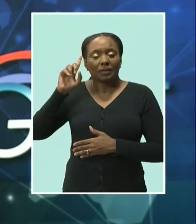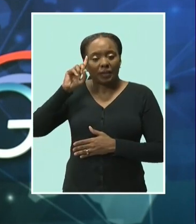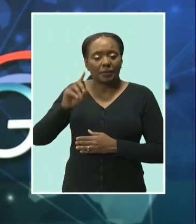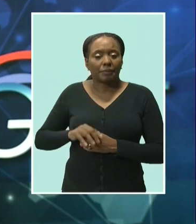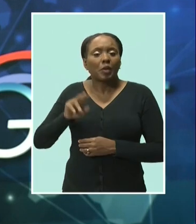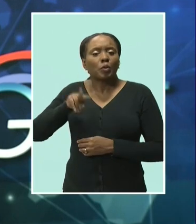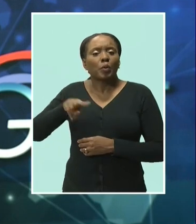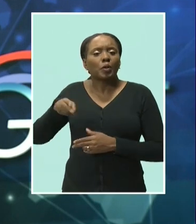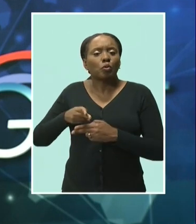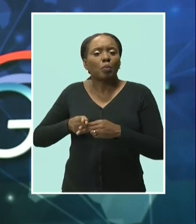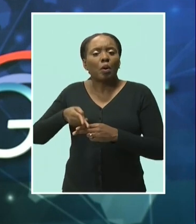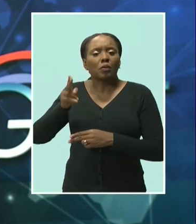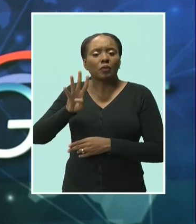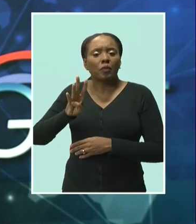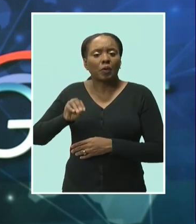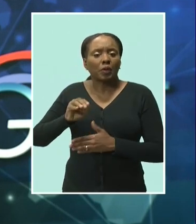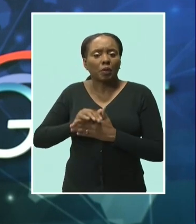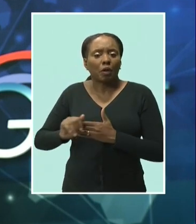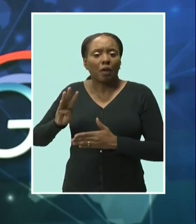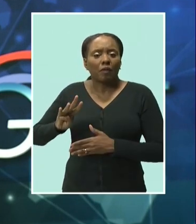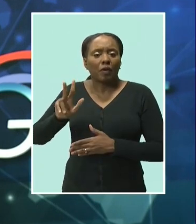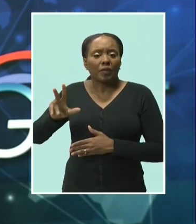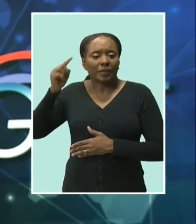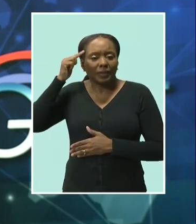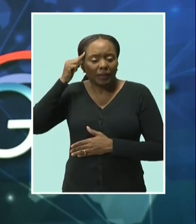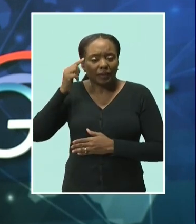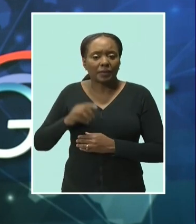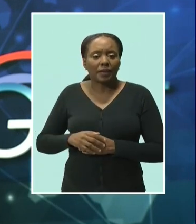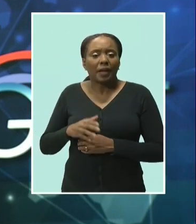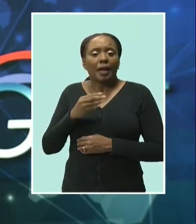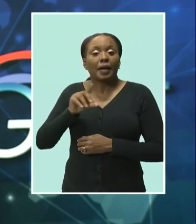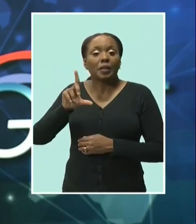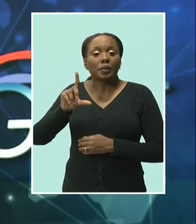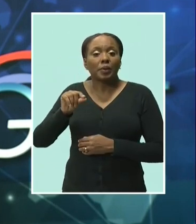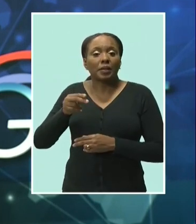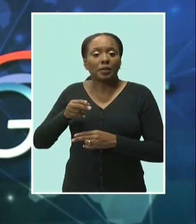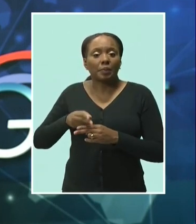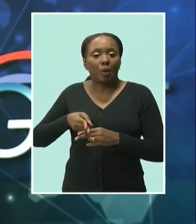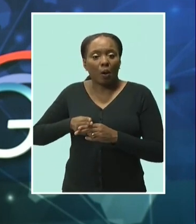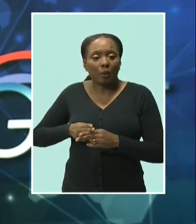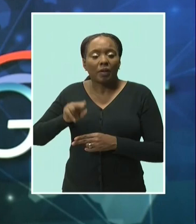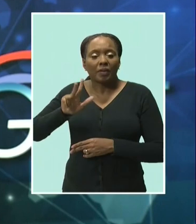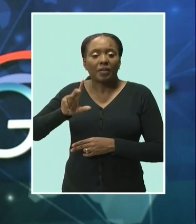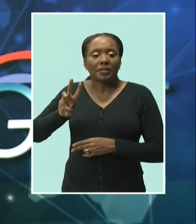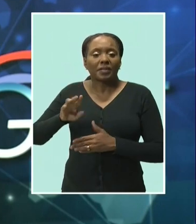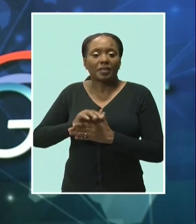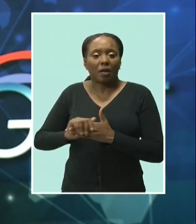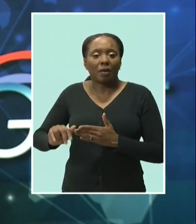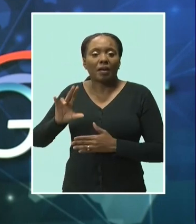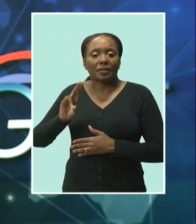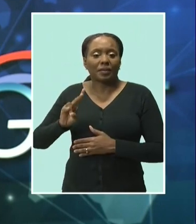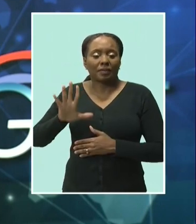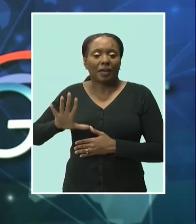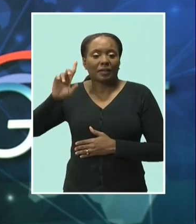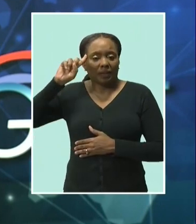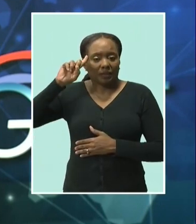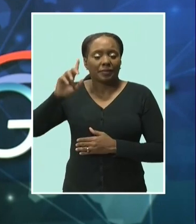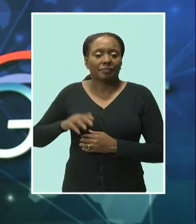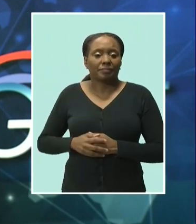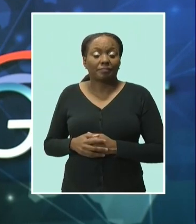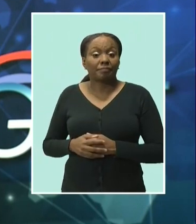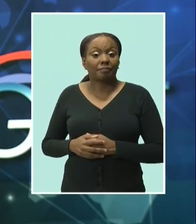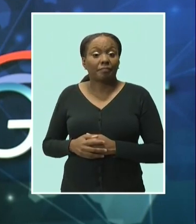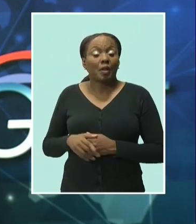cylinder, $40.43. And $36.75 for the 20-pound cylinder.